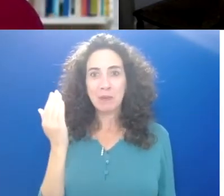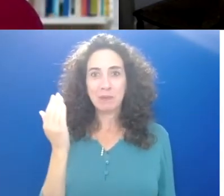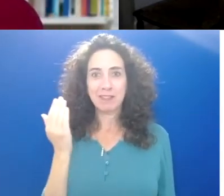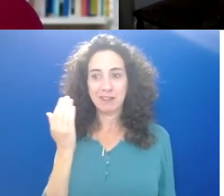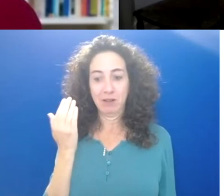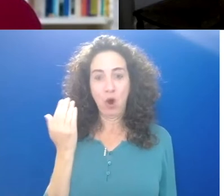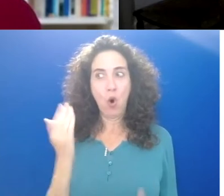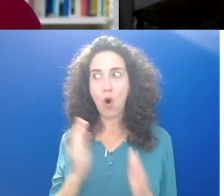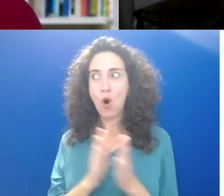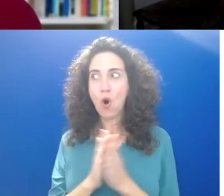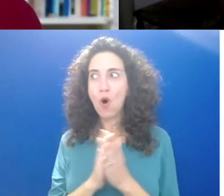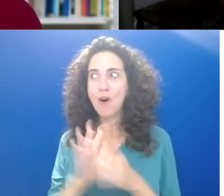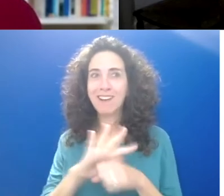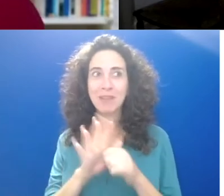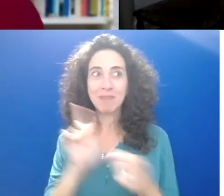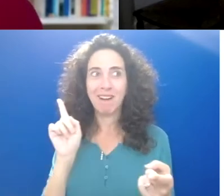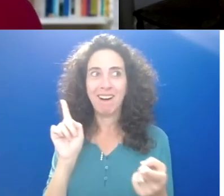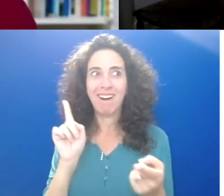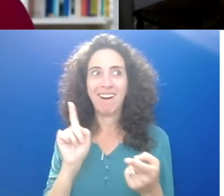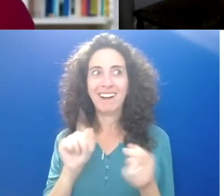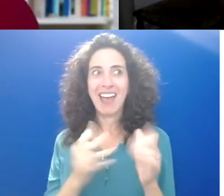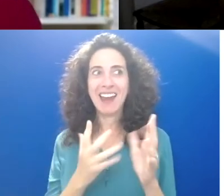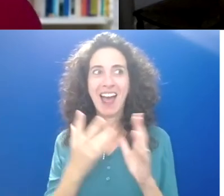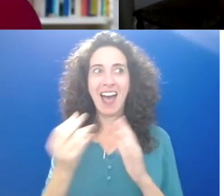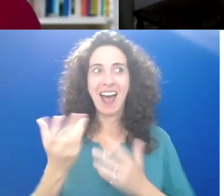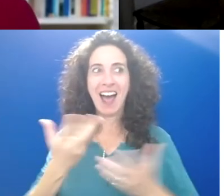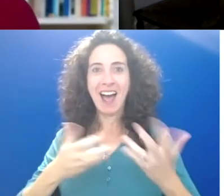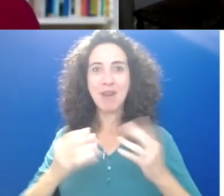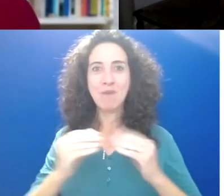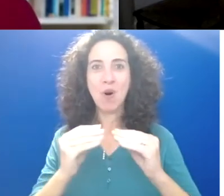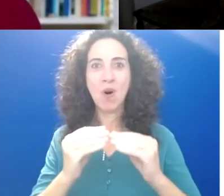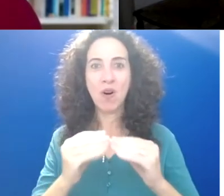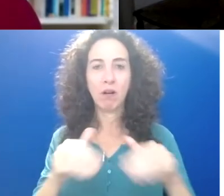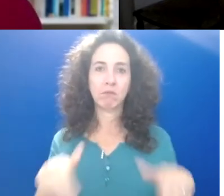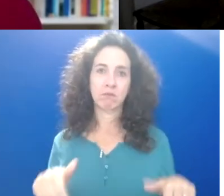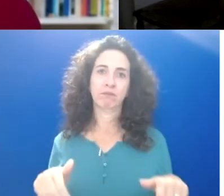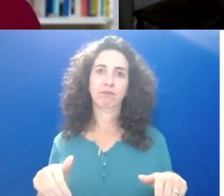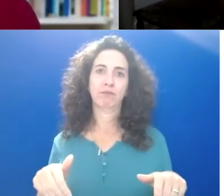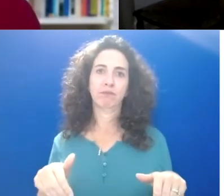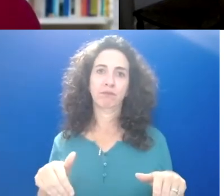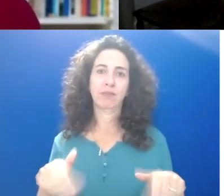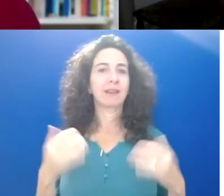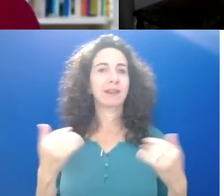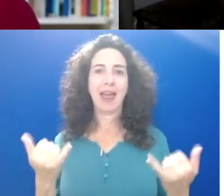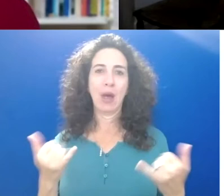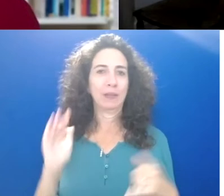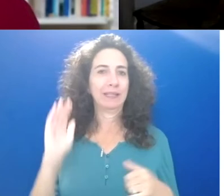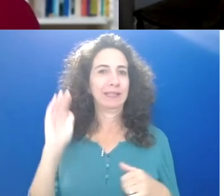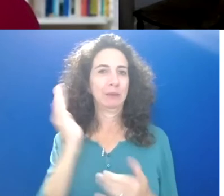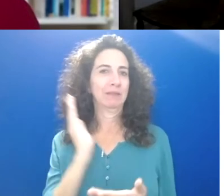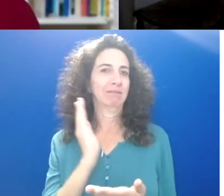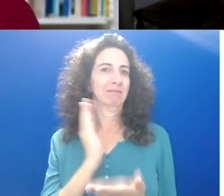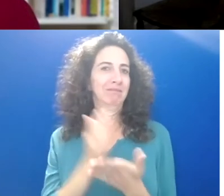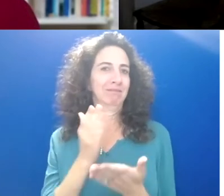more of that. And now we, it looks like we're, we're not going to be able to, um, and I,